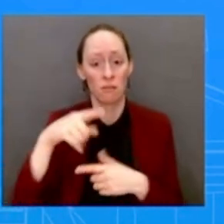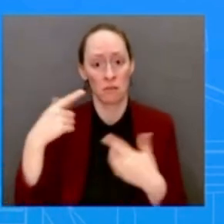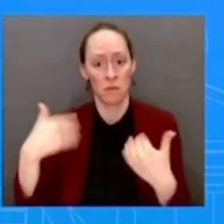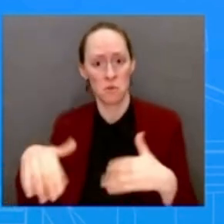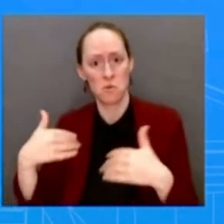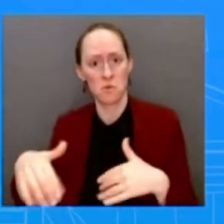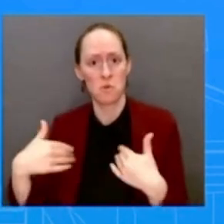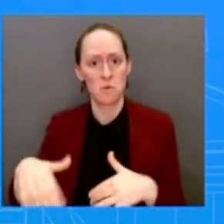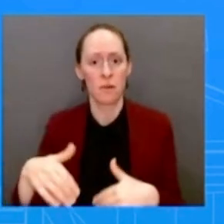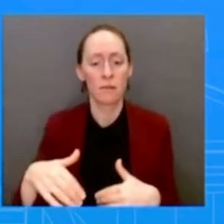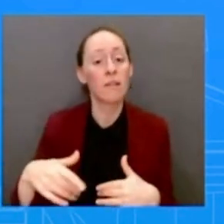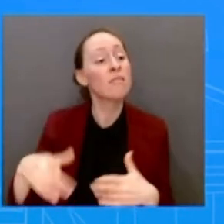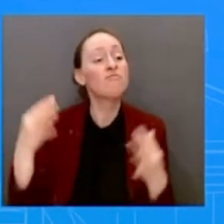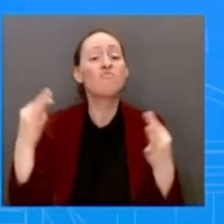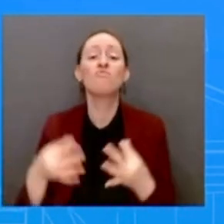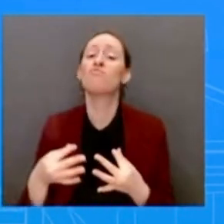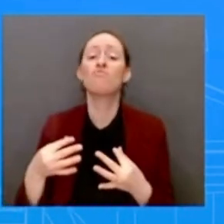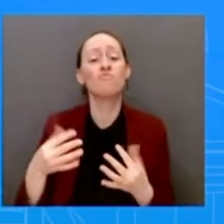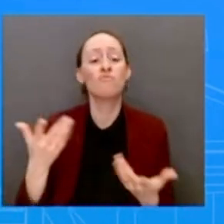this before. I've said this before.